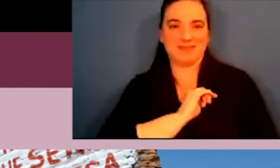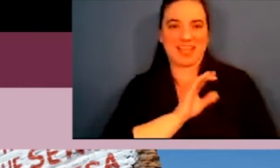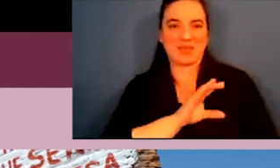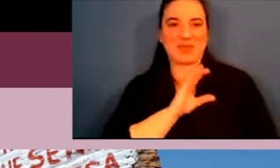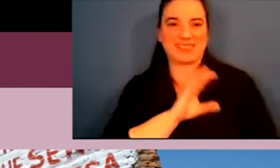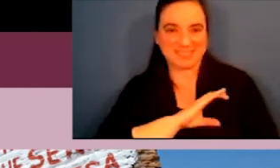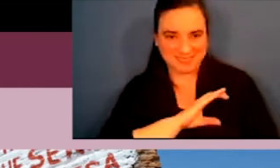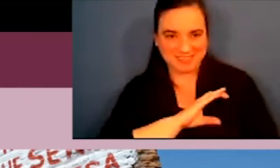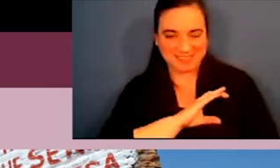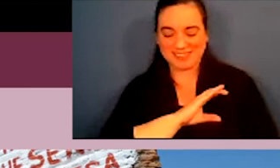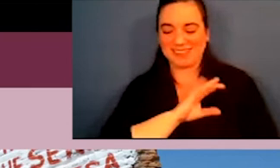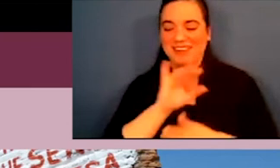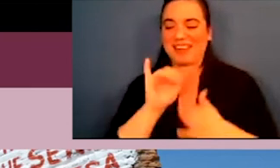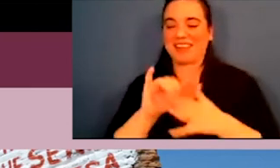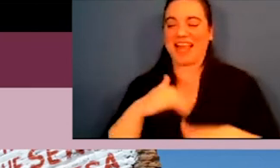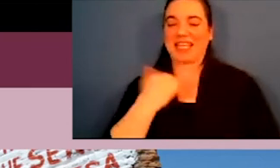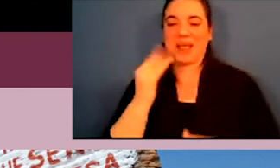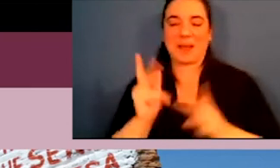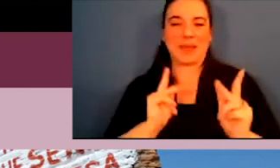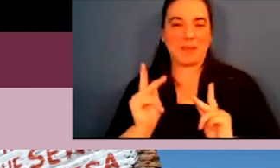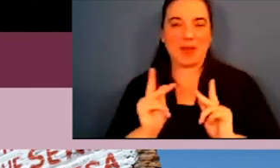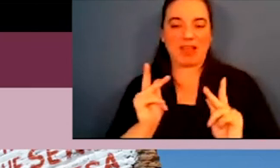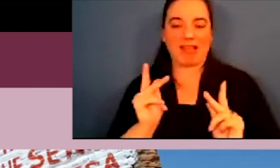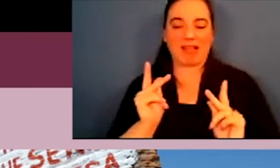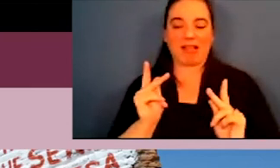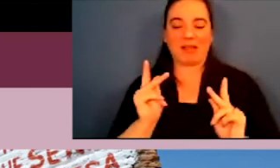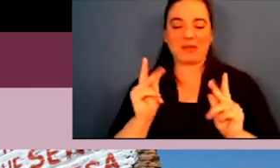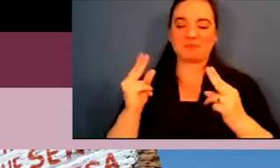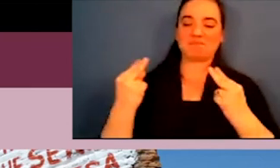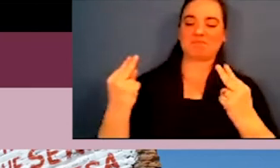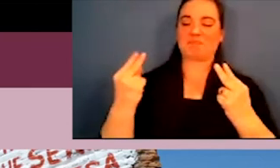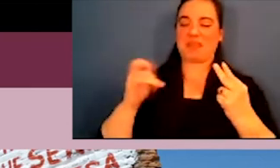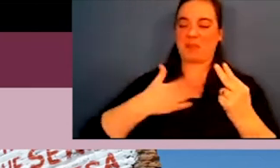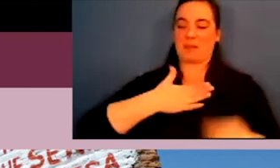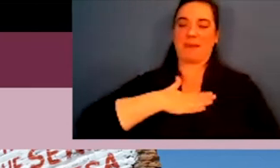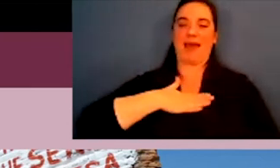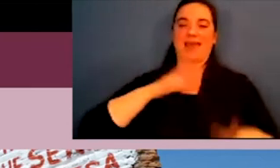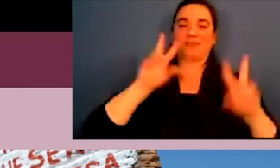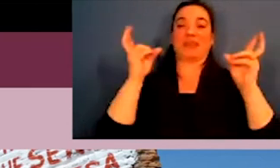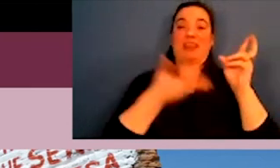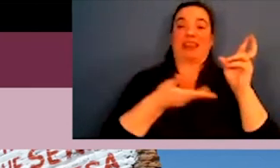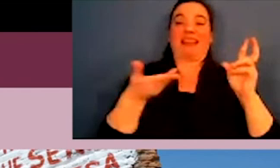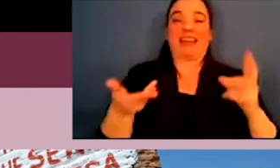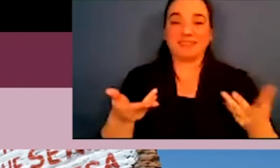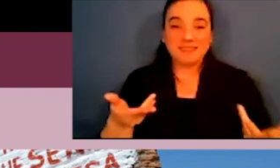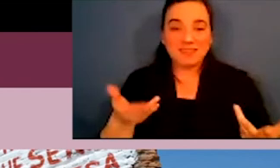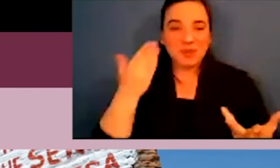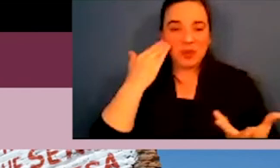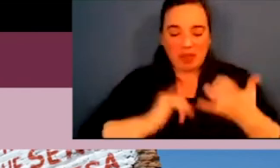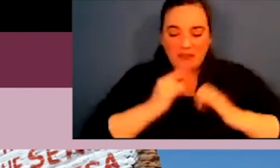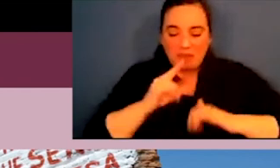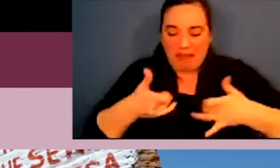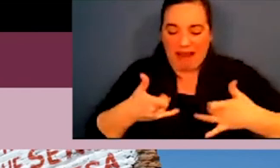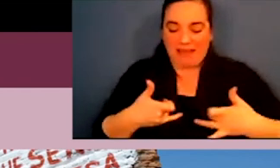that trait that, that young people, uh, that, that was kind of like my